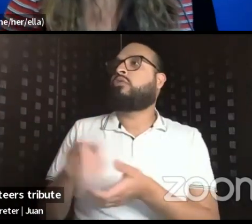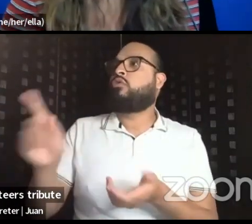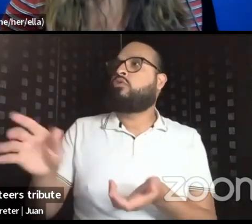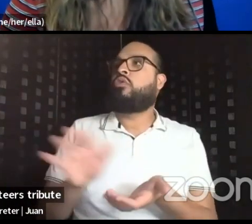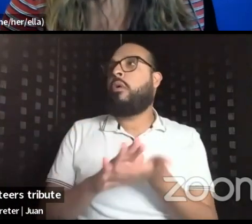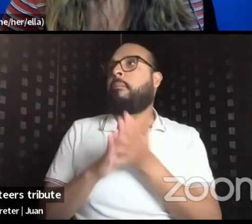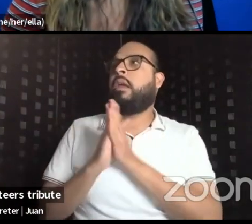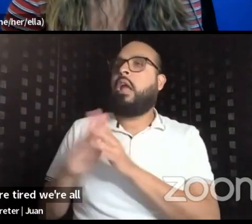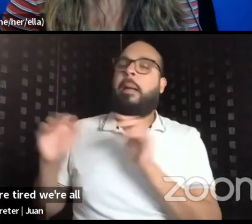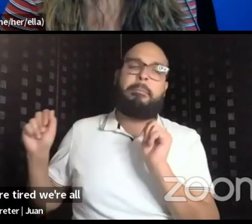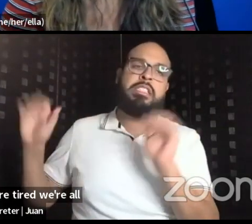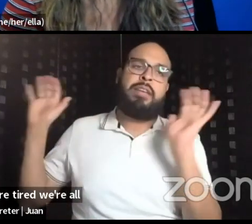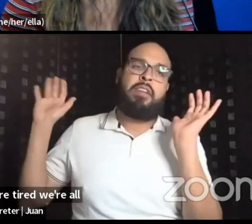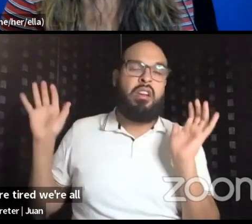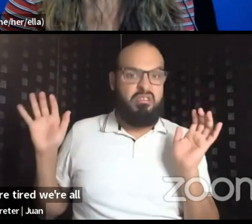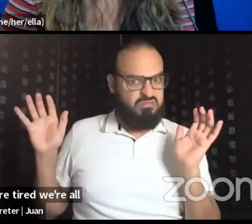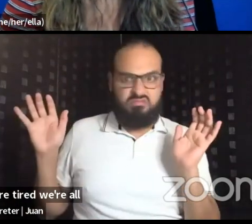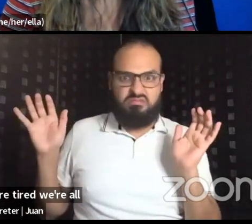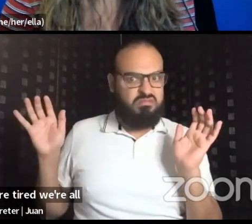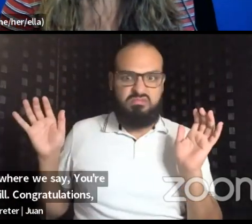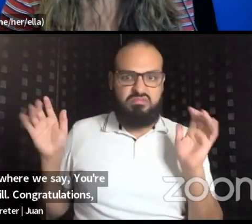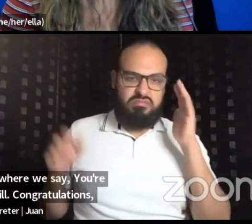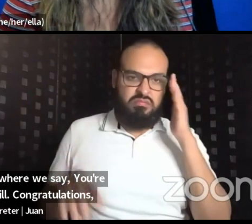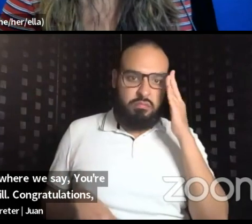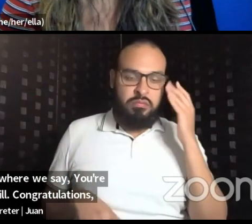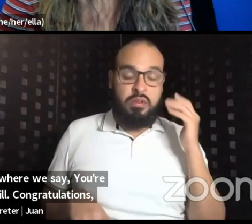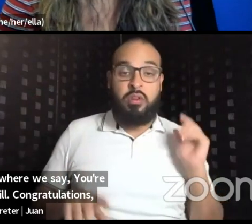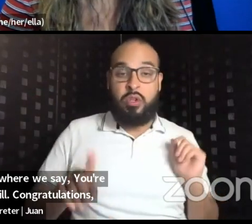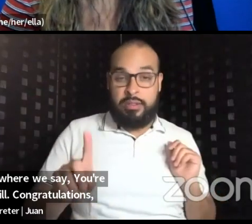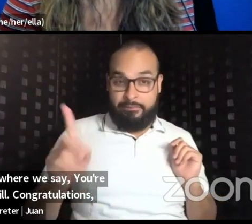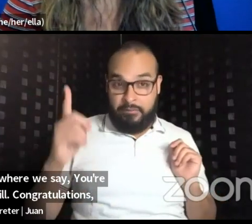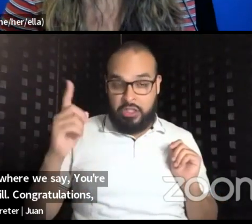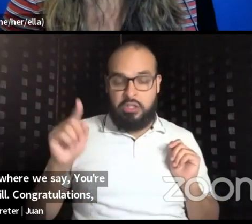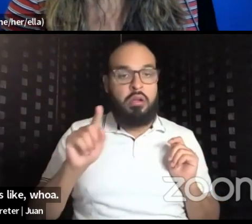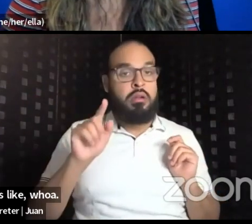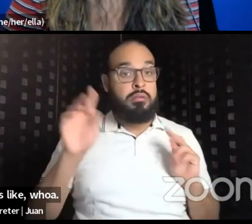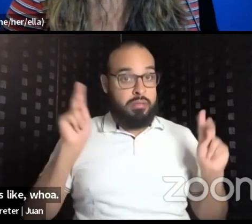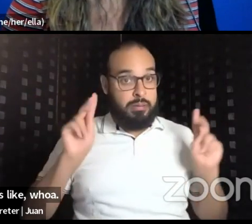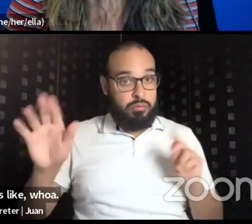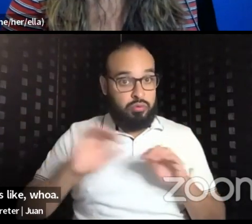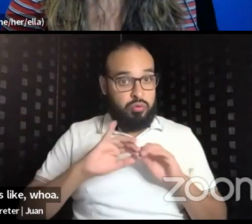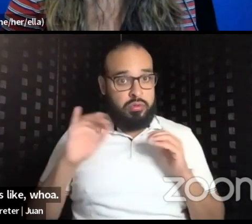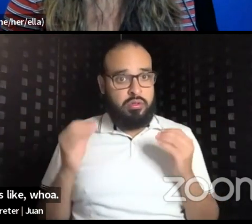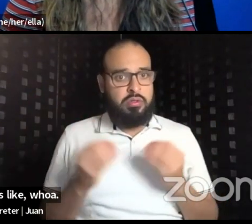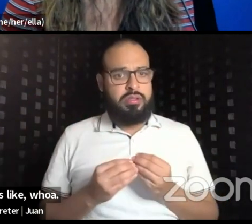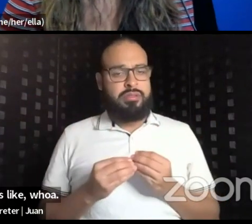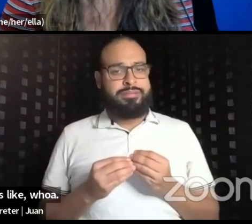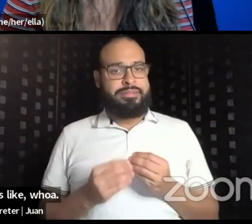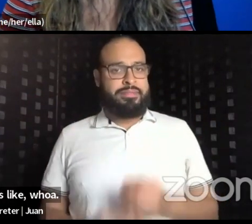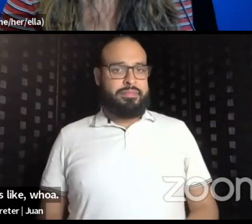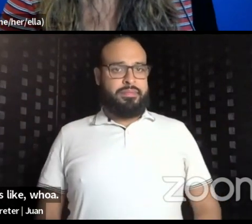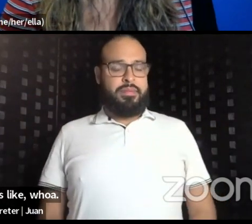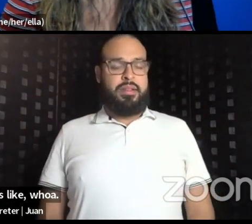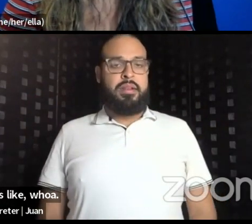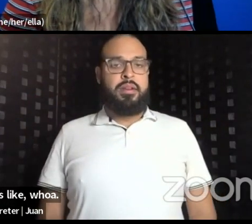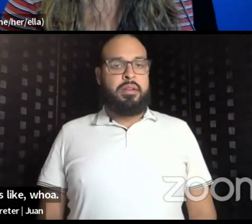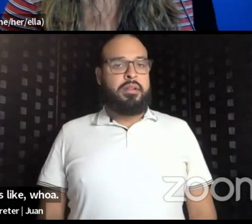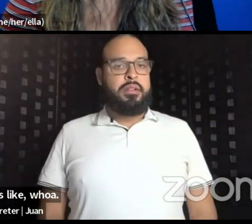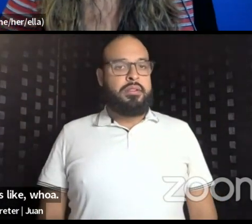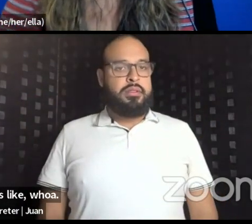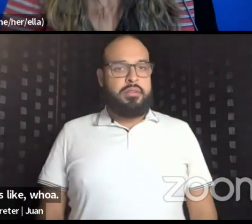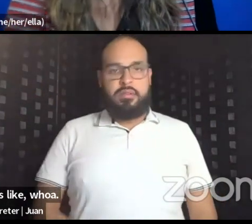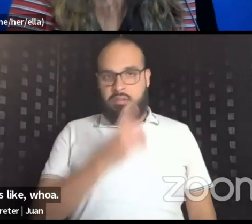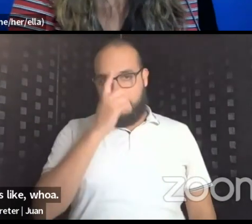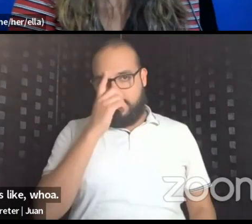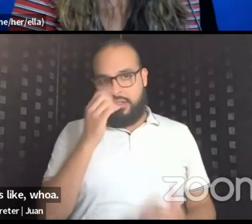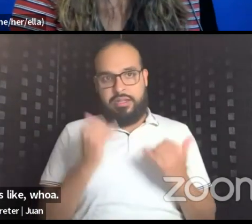Whoa, number one, the people in your organization. And this is something that we are, I think we're developing